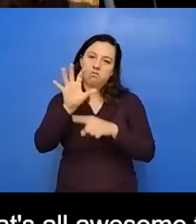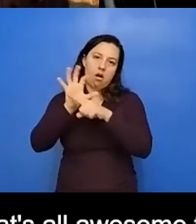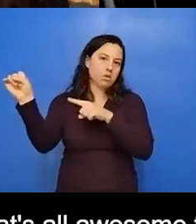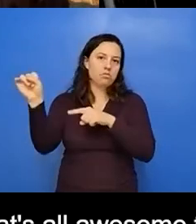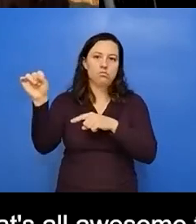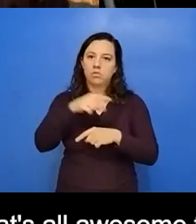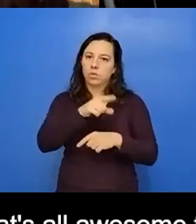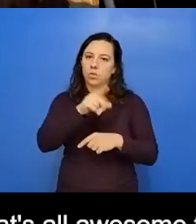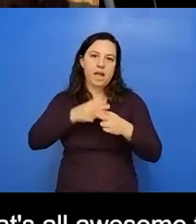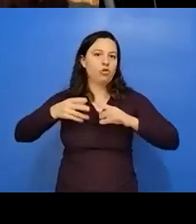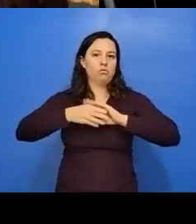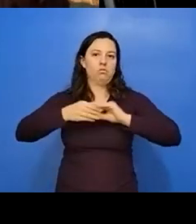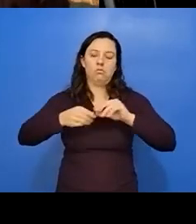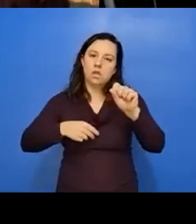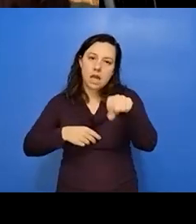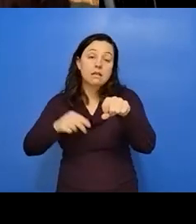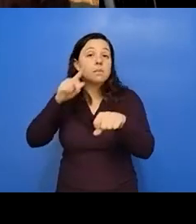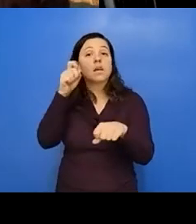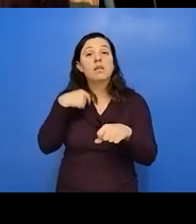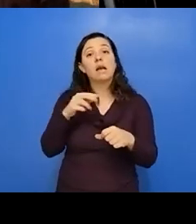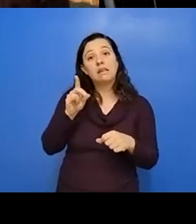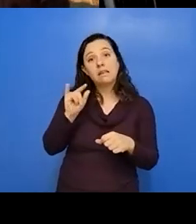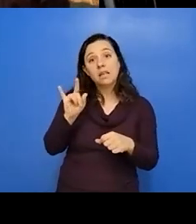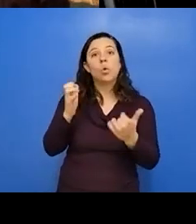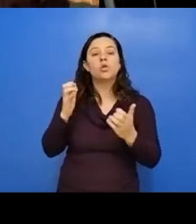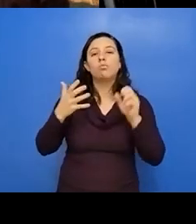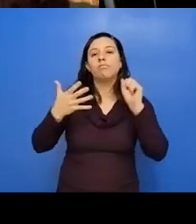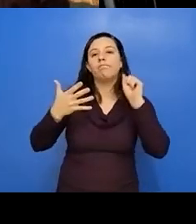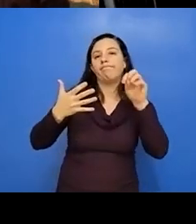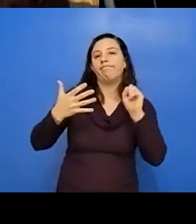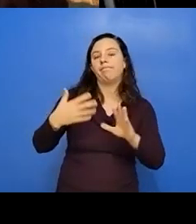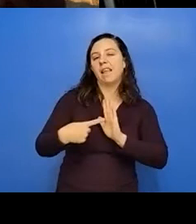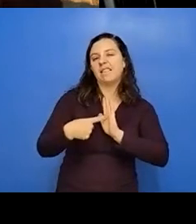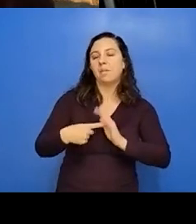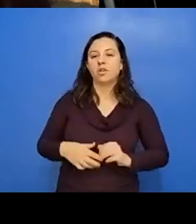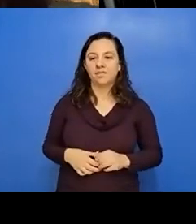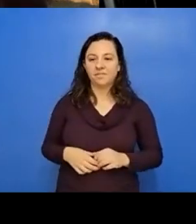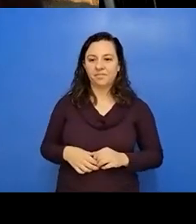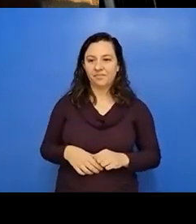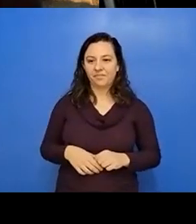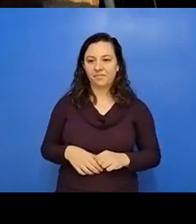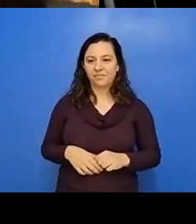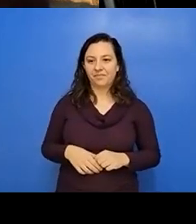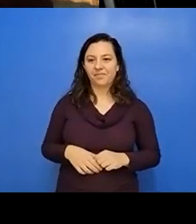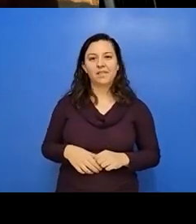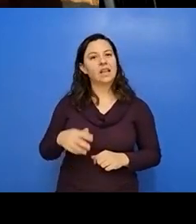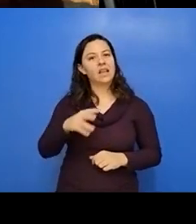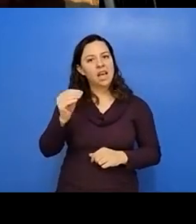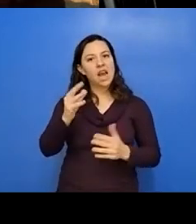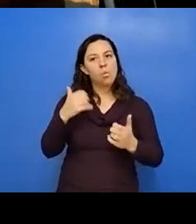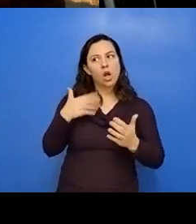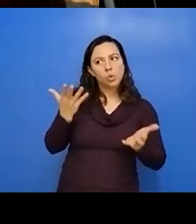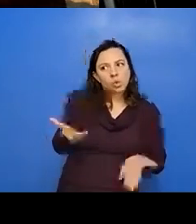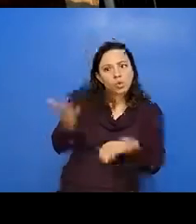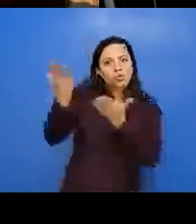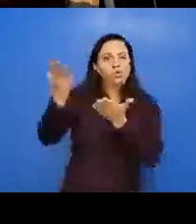mentioned that because I did want to, I did want to get some examples. Okay. I want to, I want to kind of steward the truth, right. And how to teach